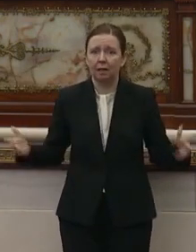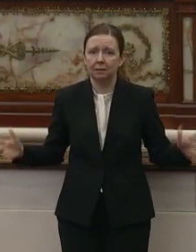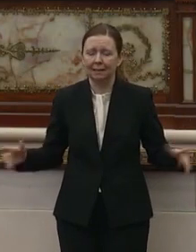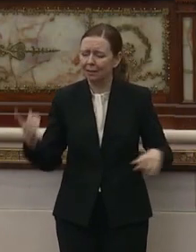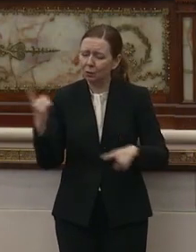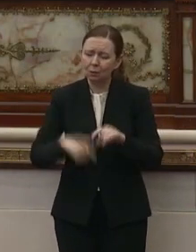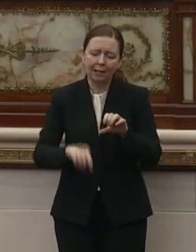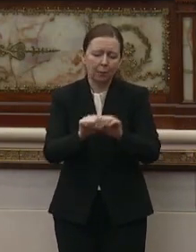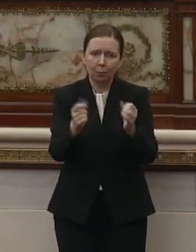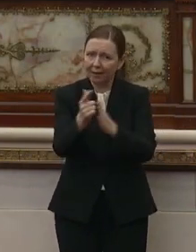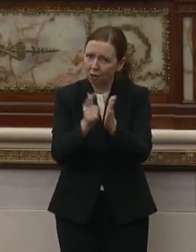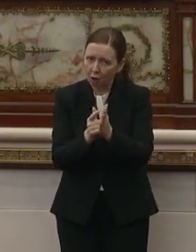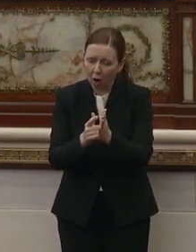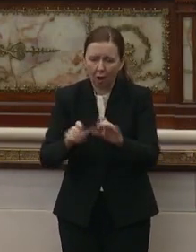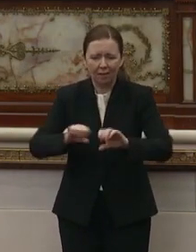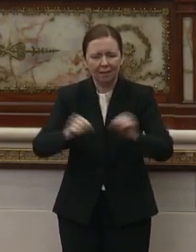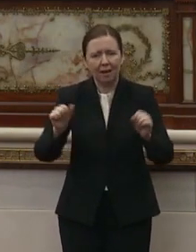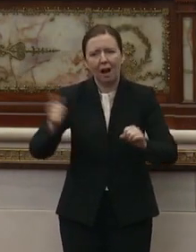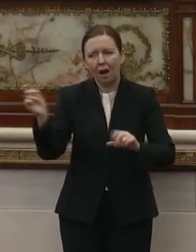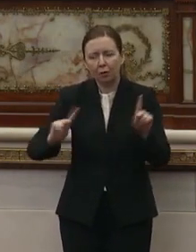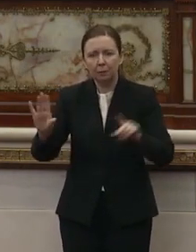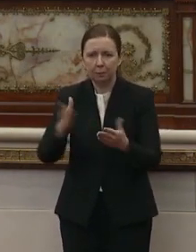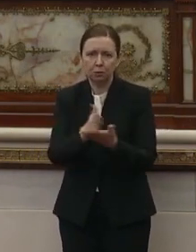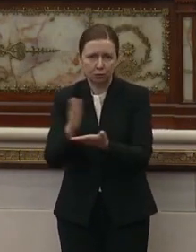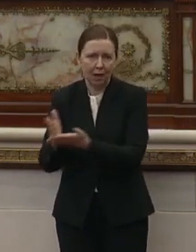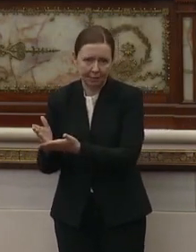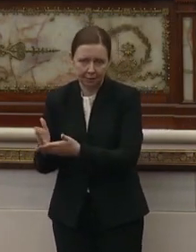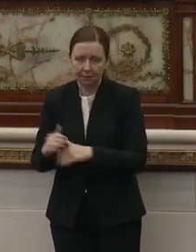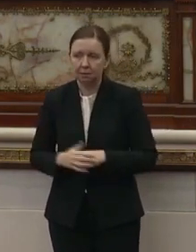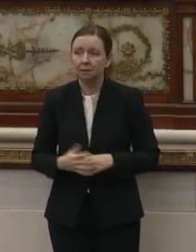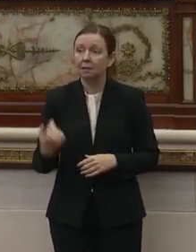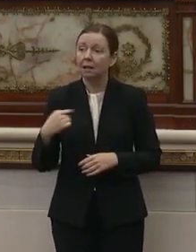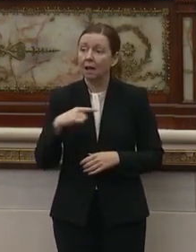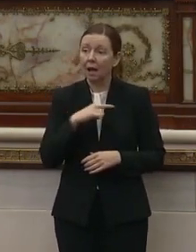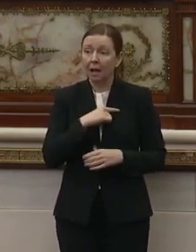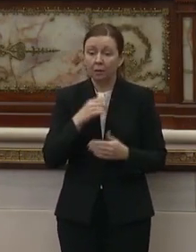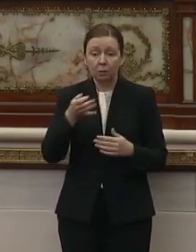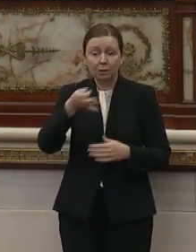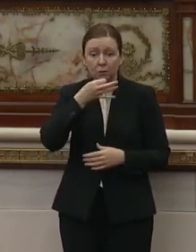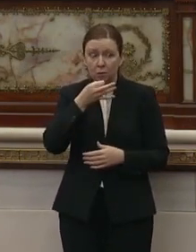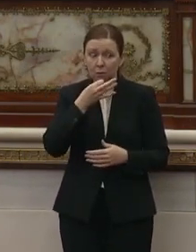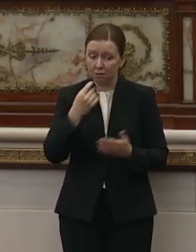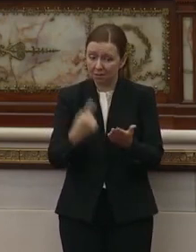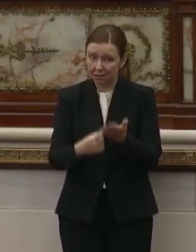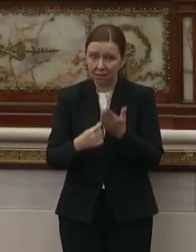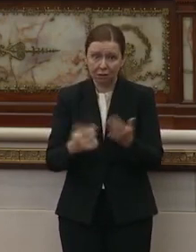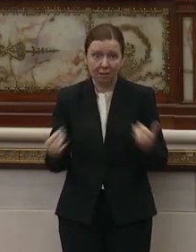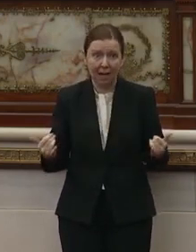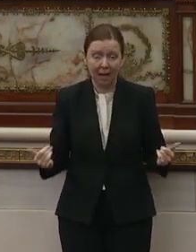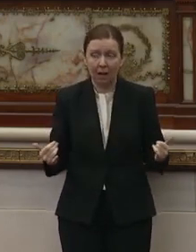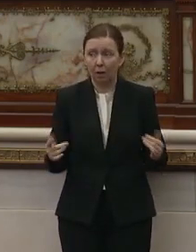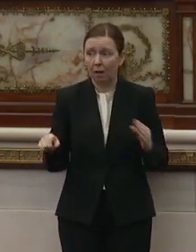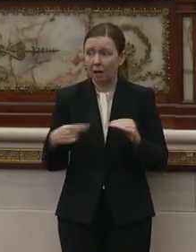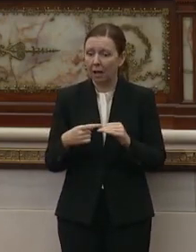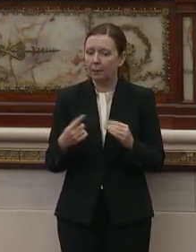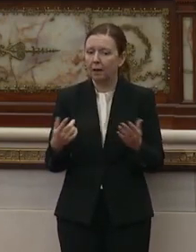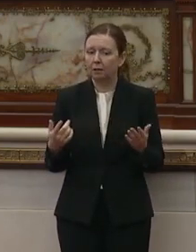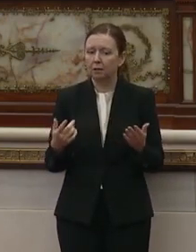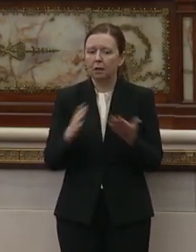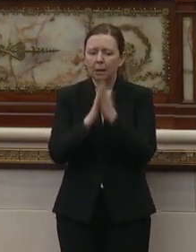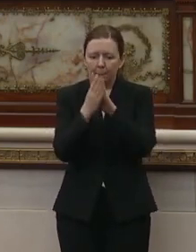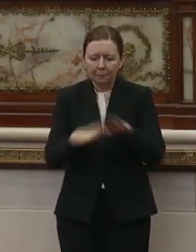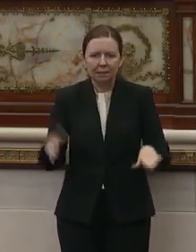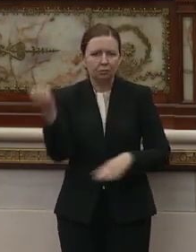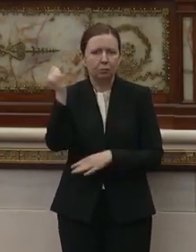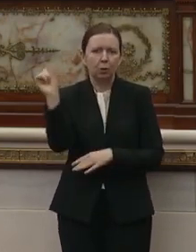break the law and violate other people's rights. And we are coming into a discussion now about what is a peaceful